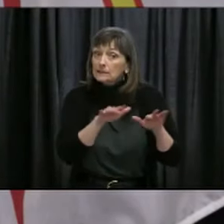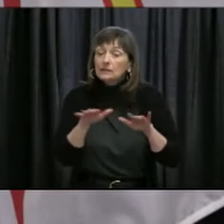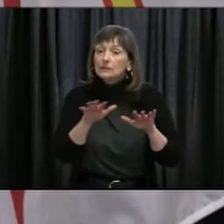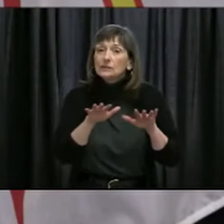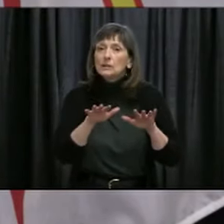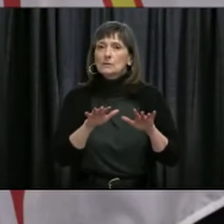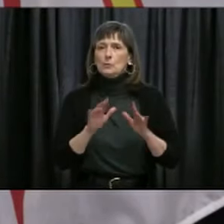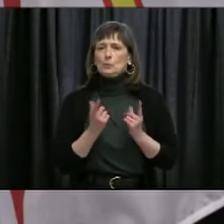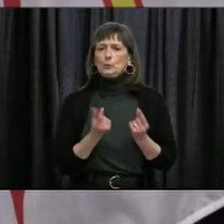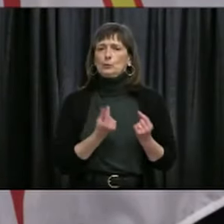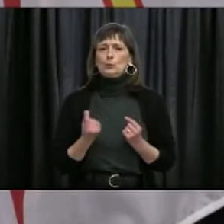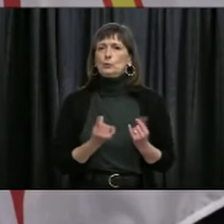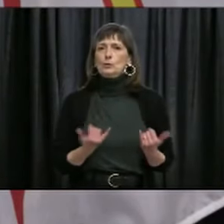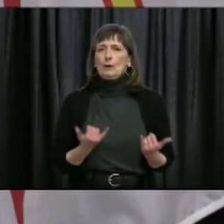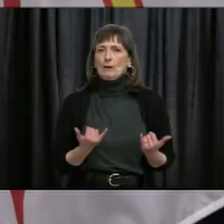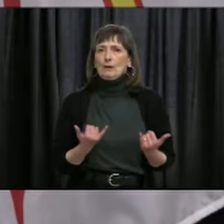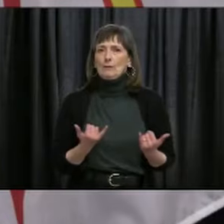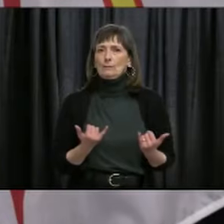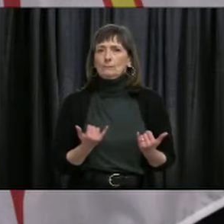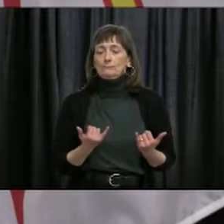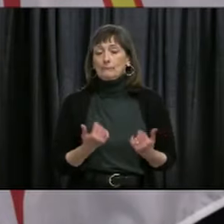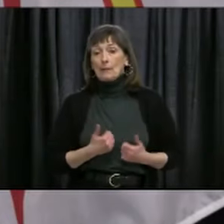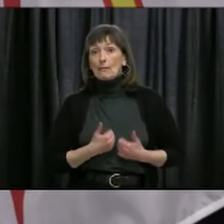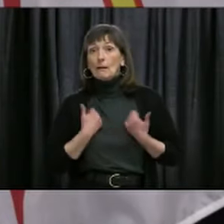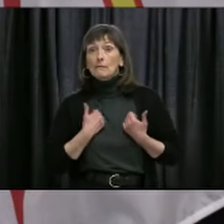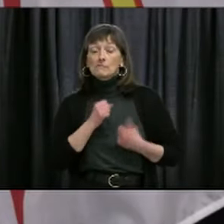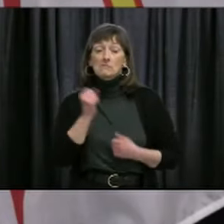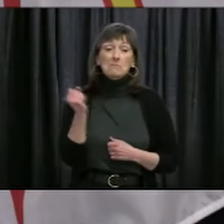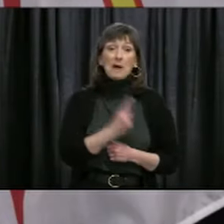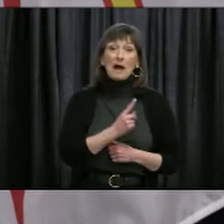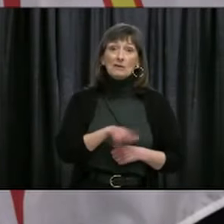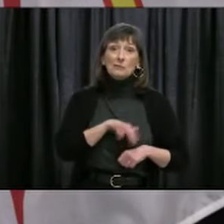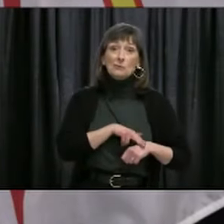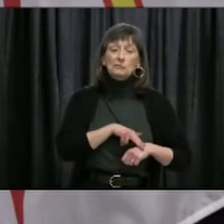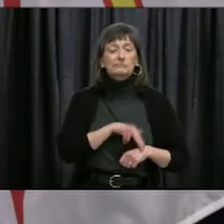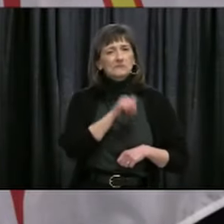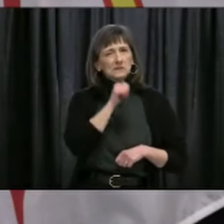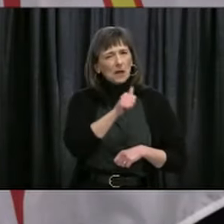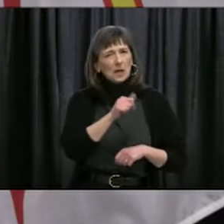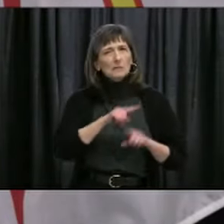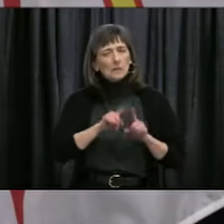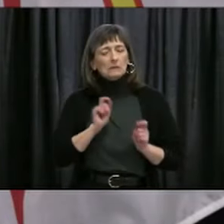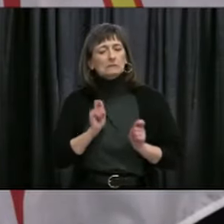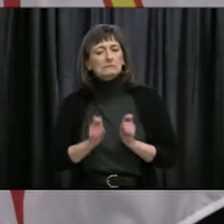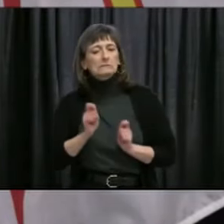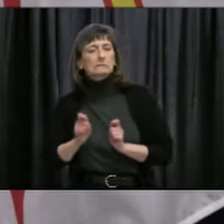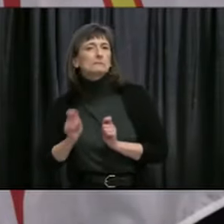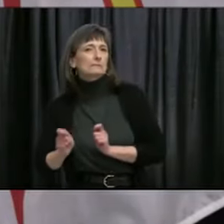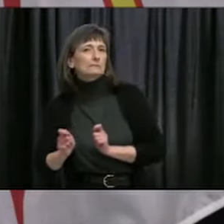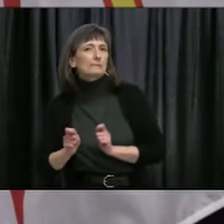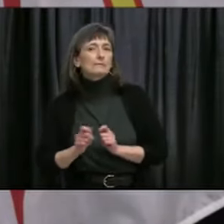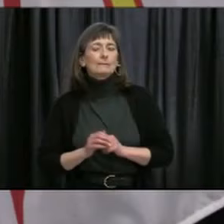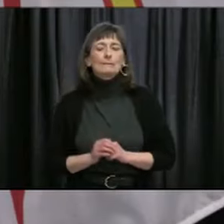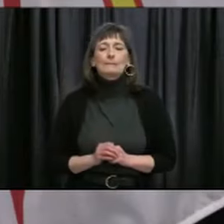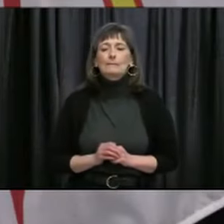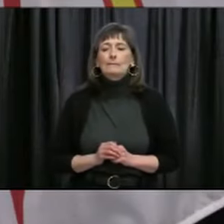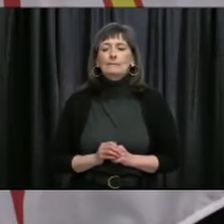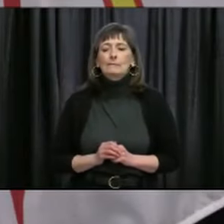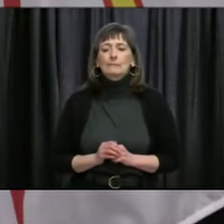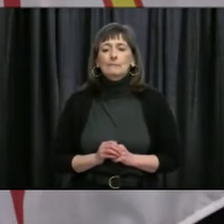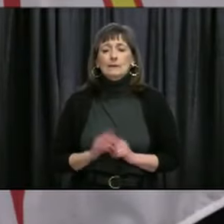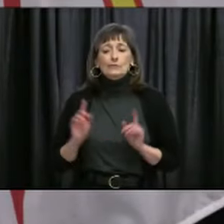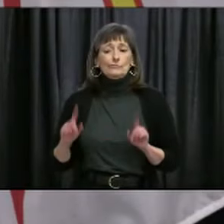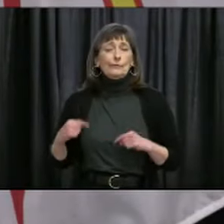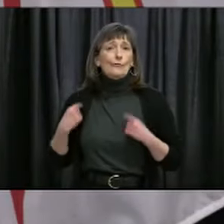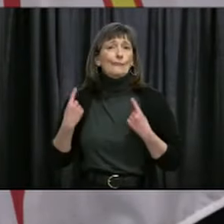Life as we know it will be different. This virus has affected the way that we've been living